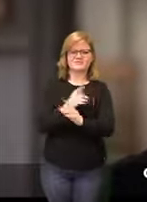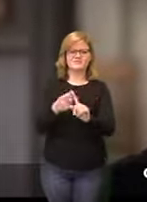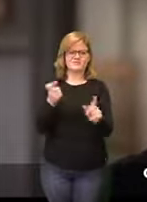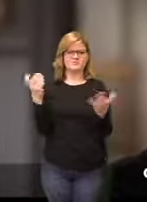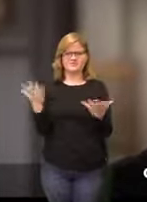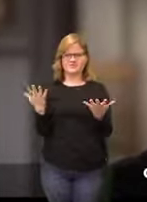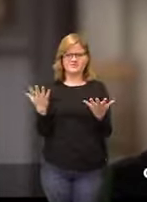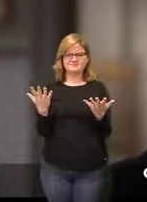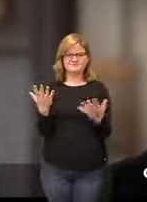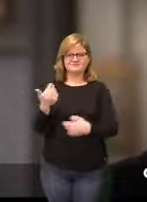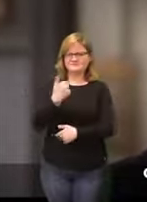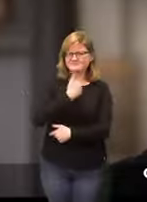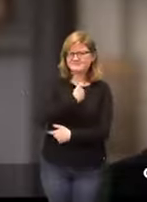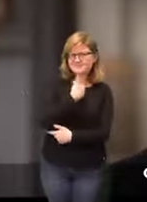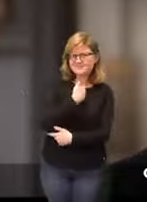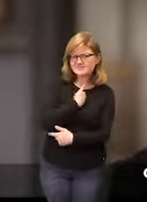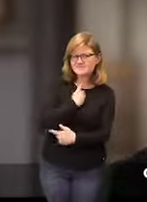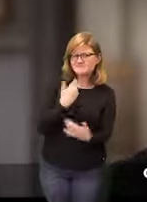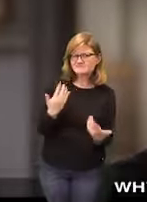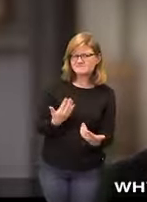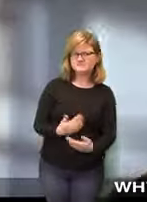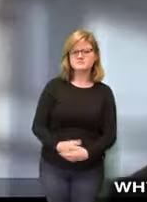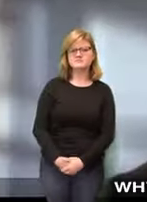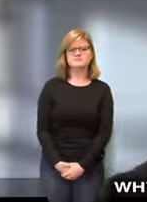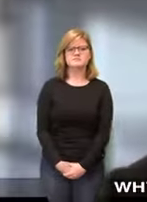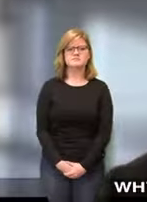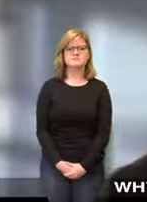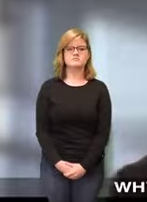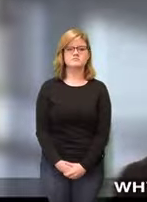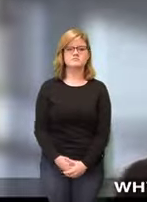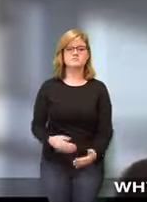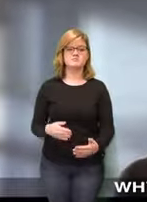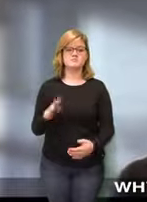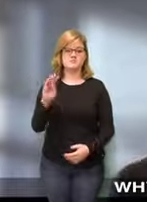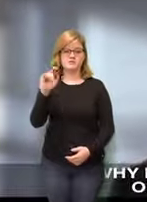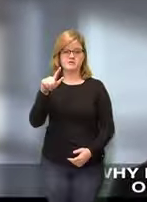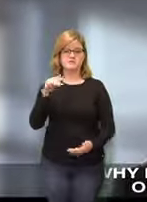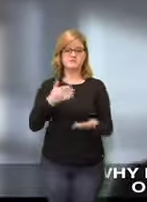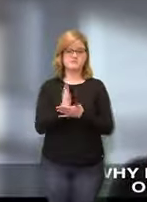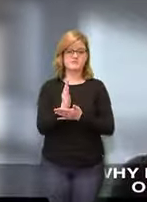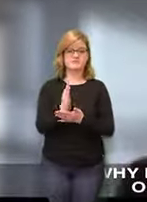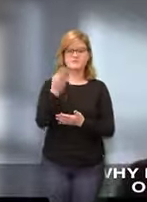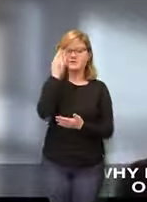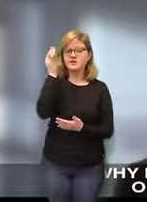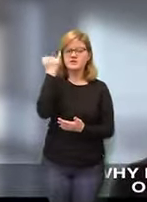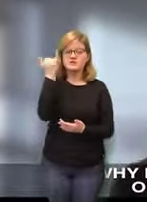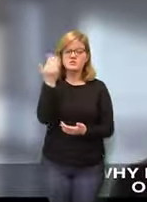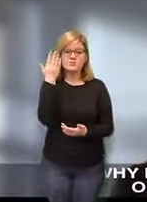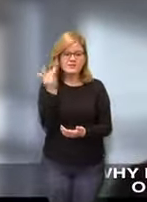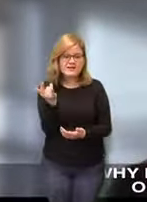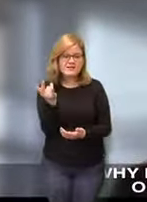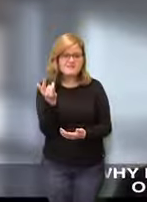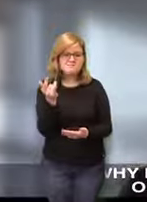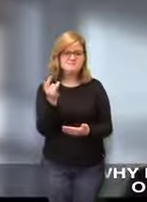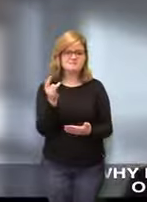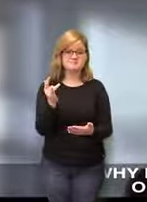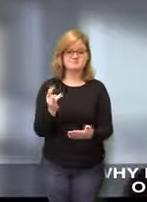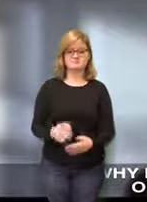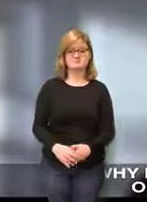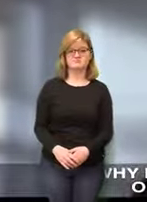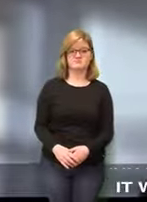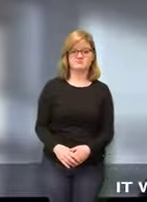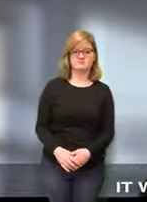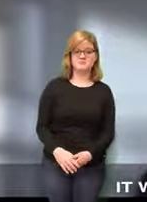our own encroachments against ourselves? why not have a bill of rights? why not a short document saying our rights are